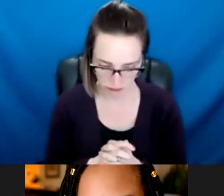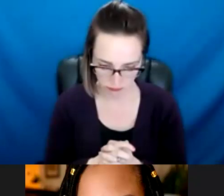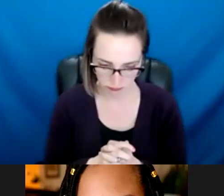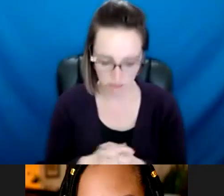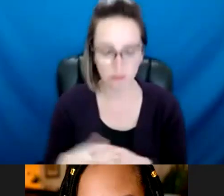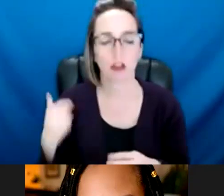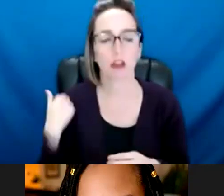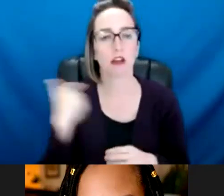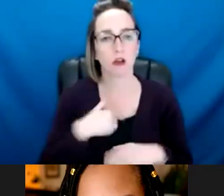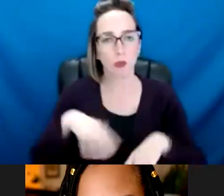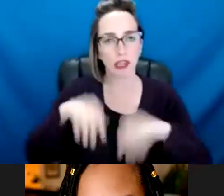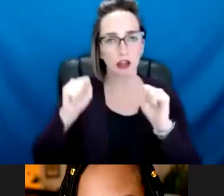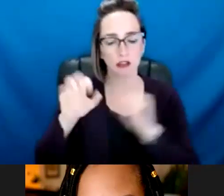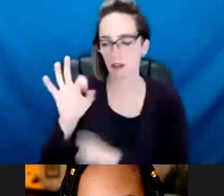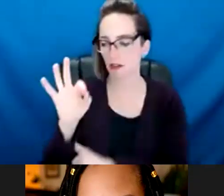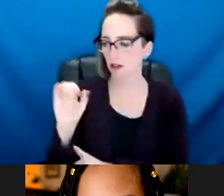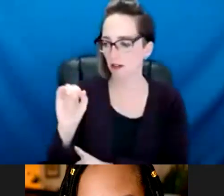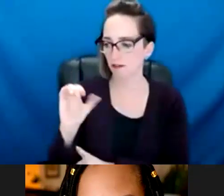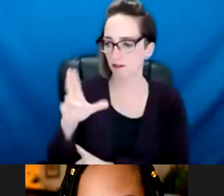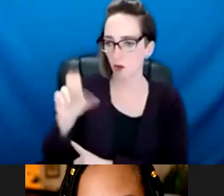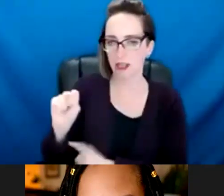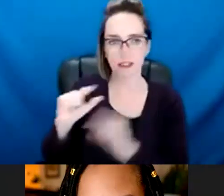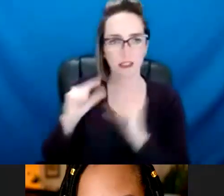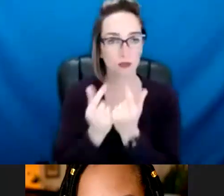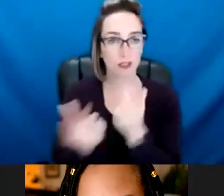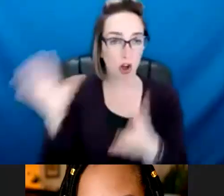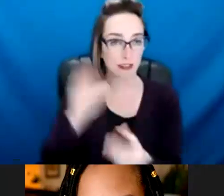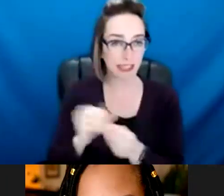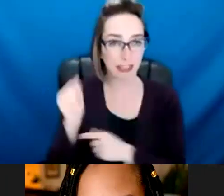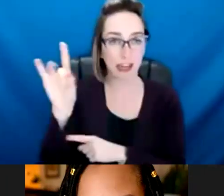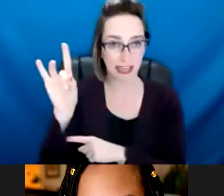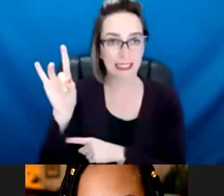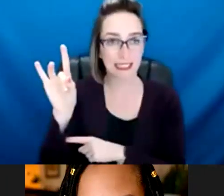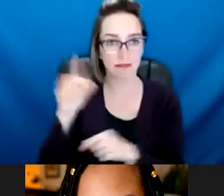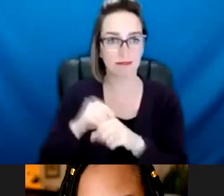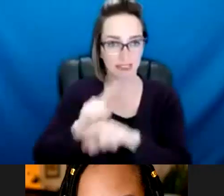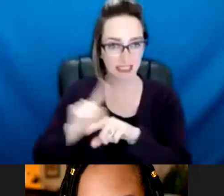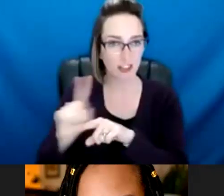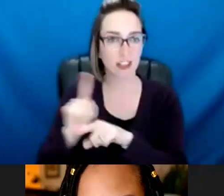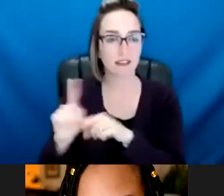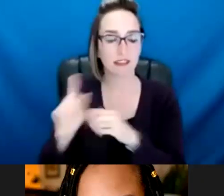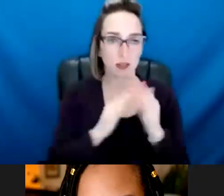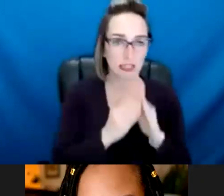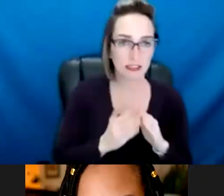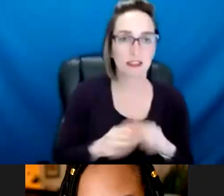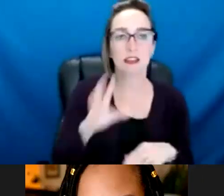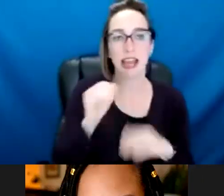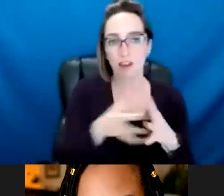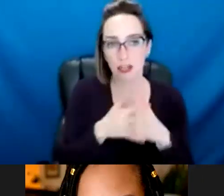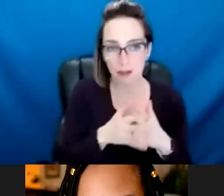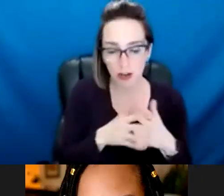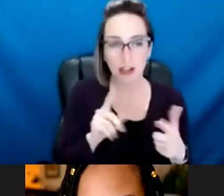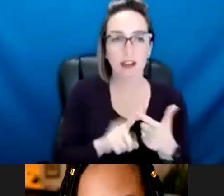focus groups. There were about 18 of them within, uh, communities, the American Indian community, the African American community,